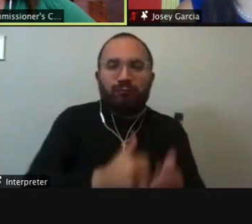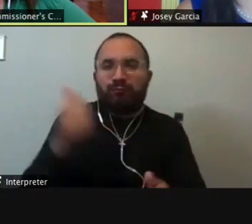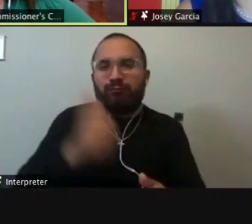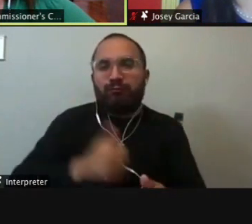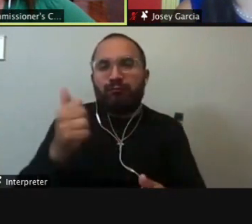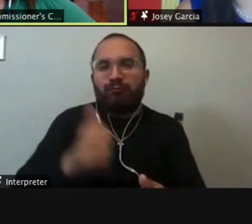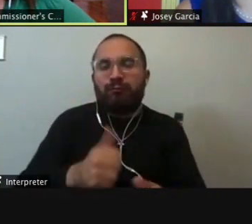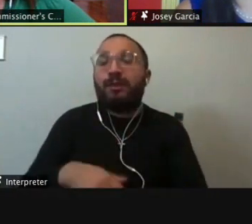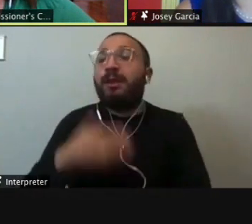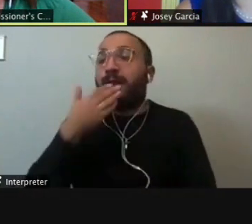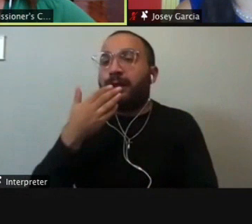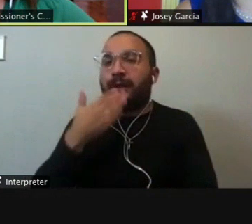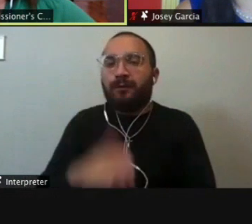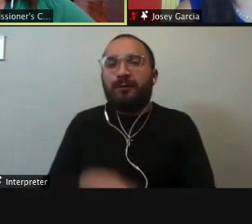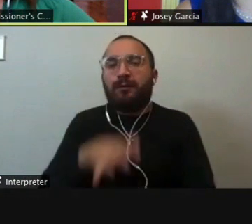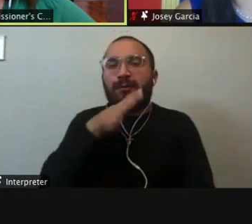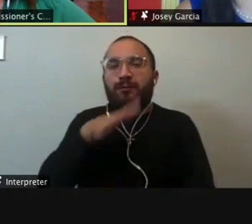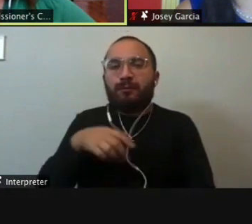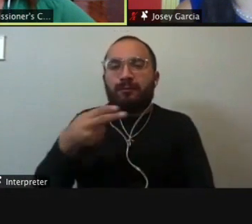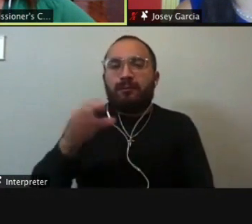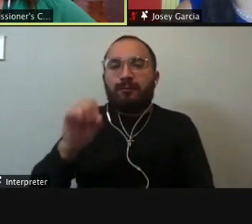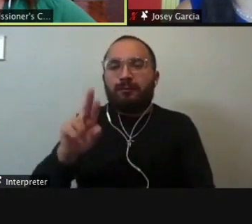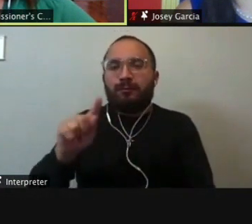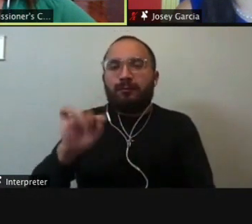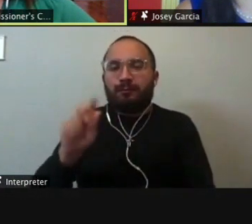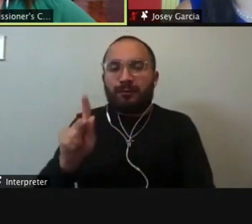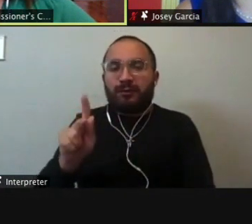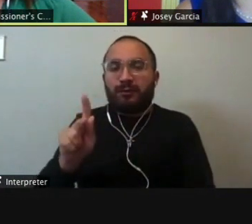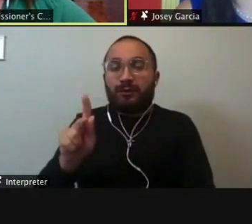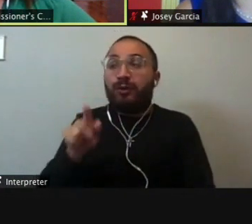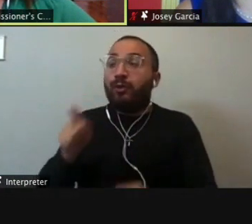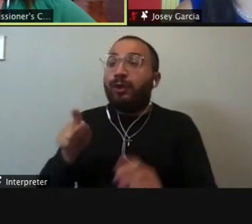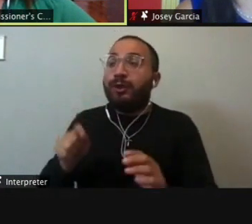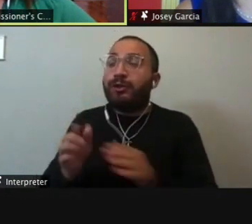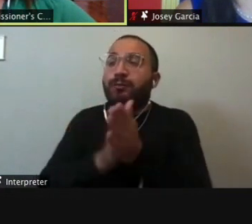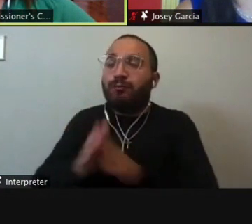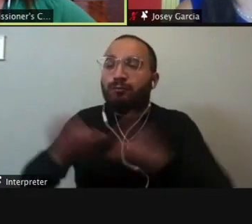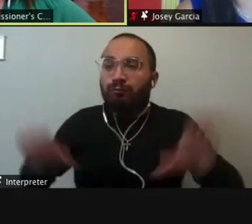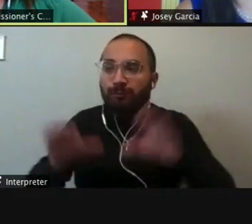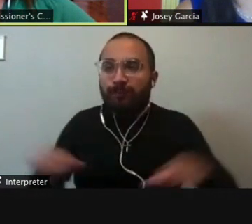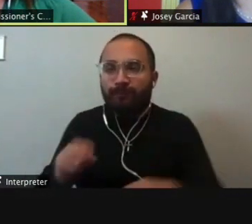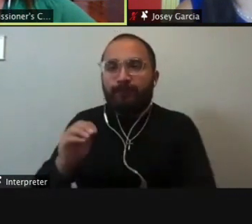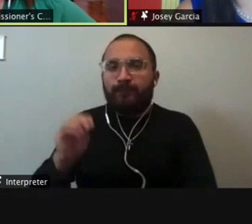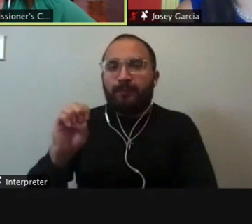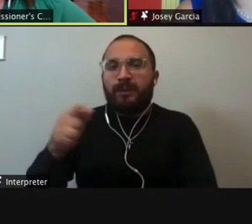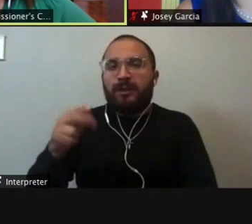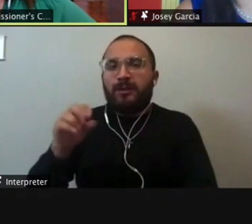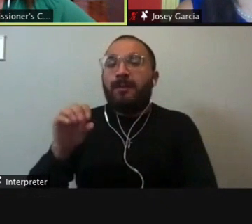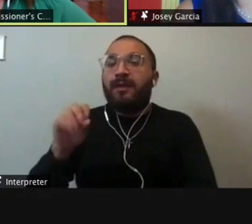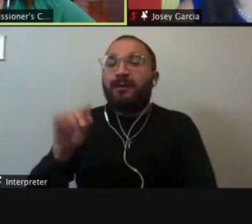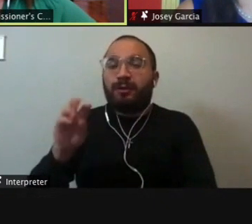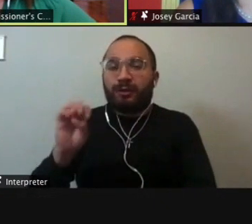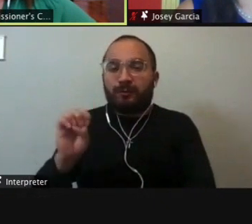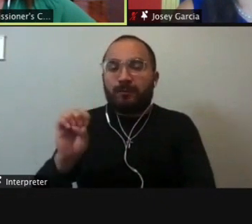Thank you. Um, and Ms. Hartix, the same question to you. Uh, would you push to provide methadone treatment to inmates in the county jail, uh,